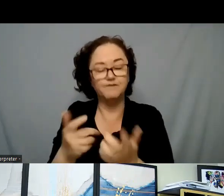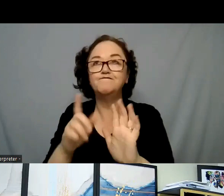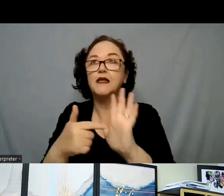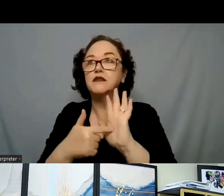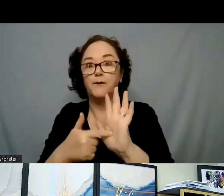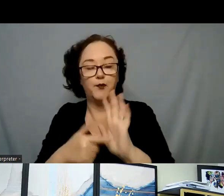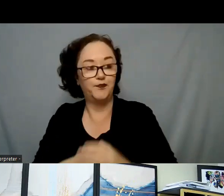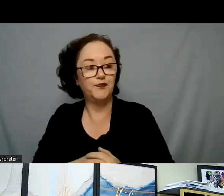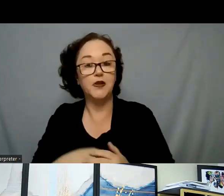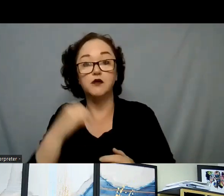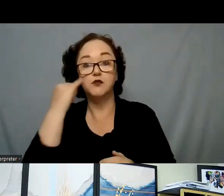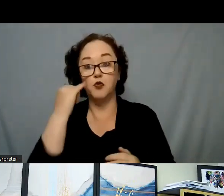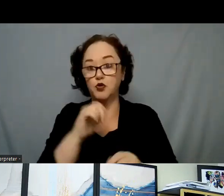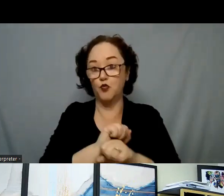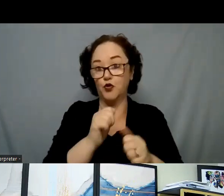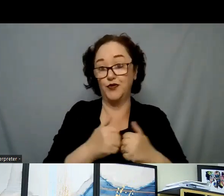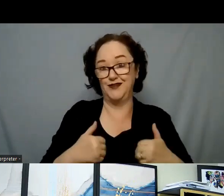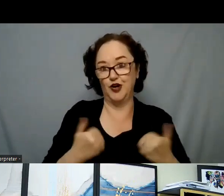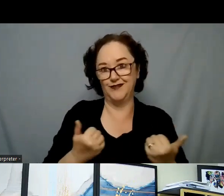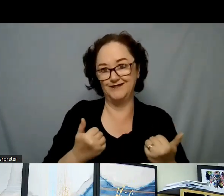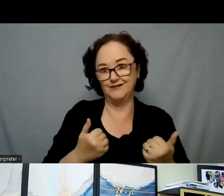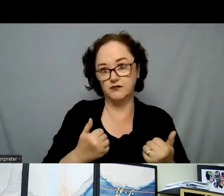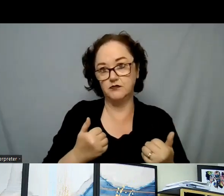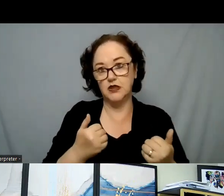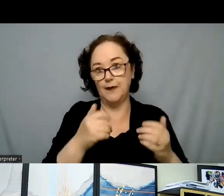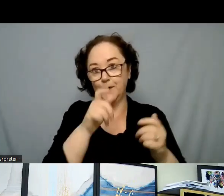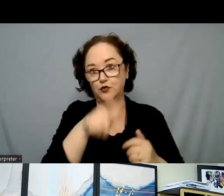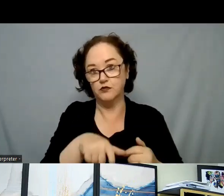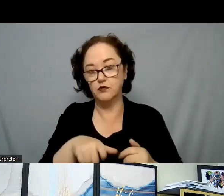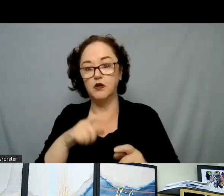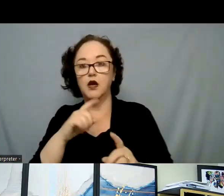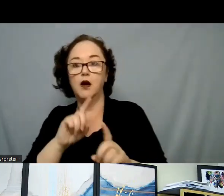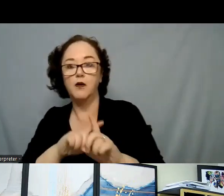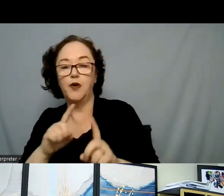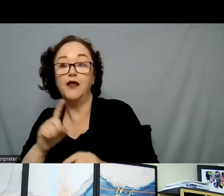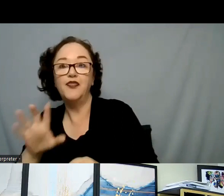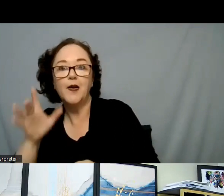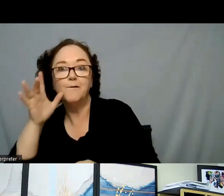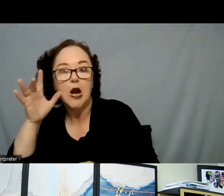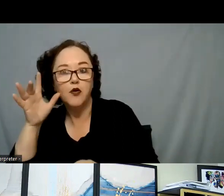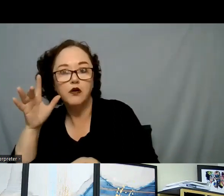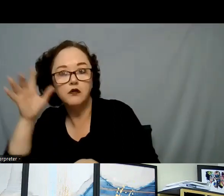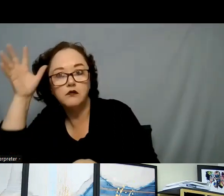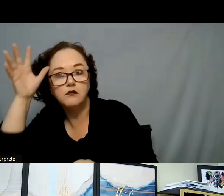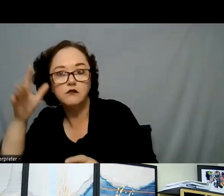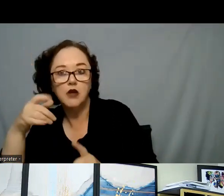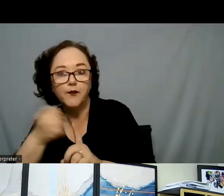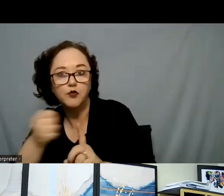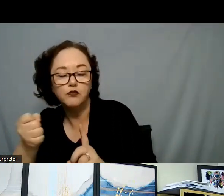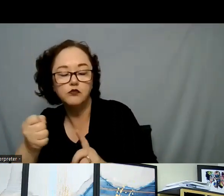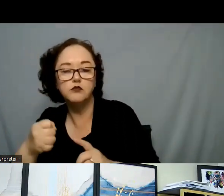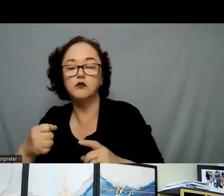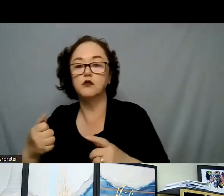let's say the abuser is a parent. But in this culture, within this community, the seniors, the elders,